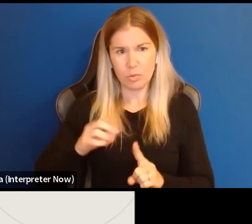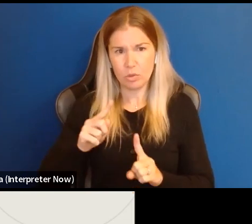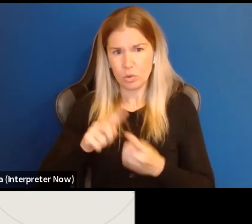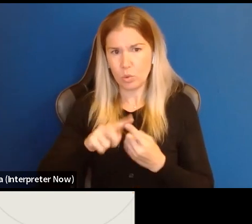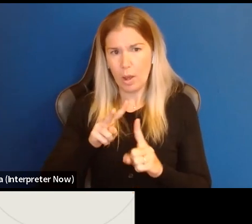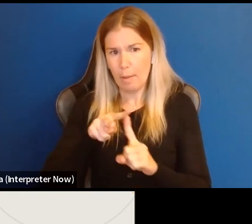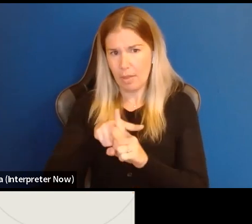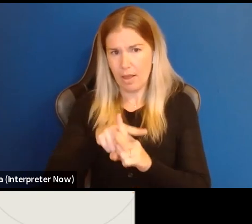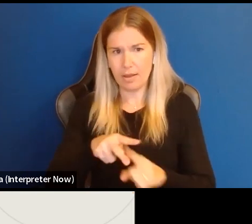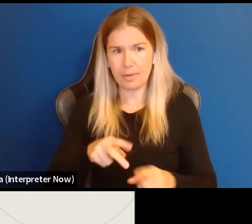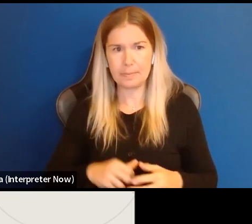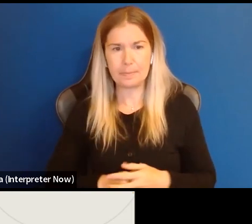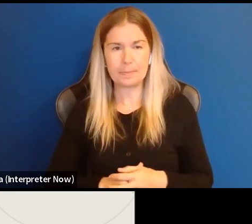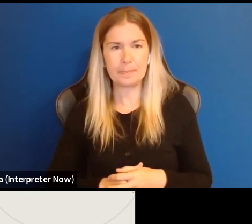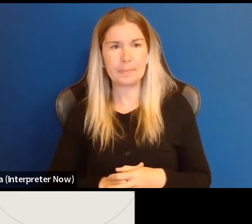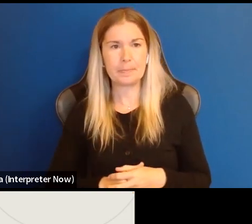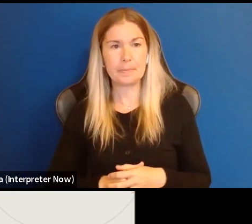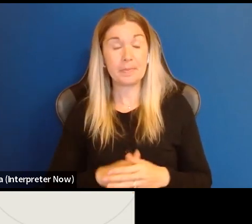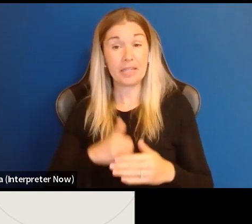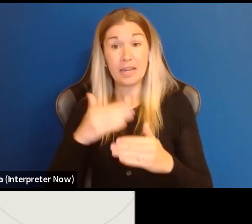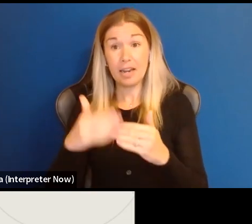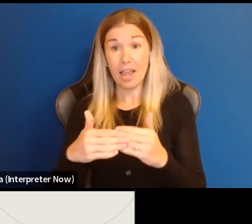next slide please.